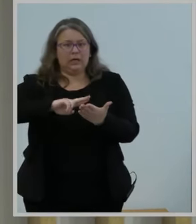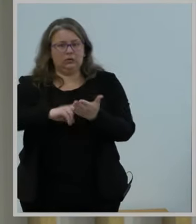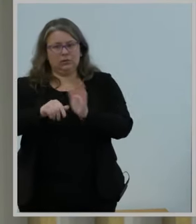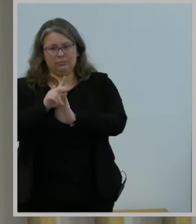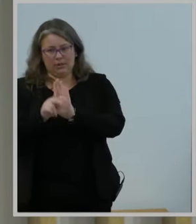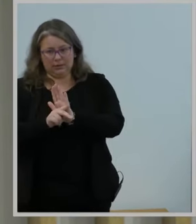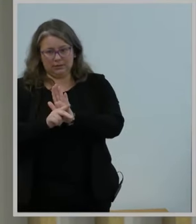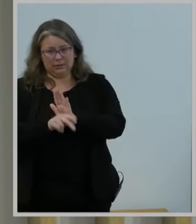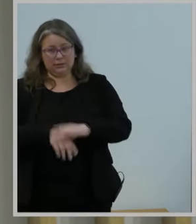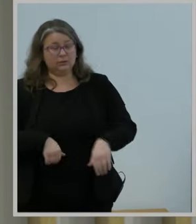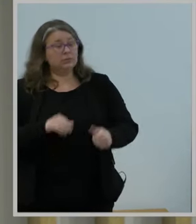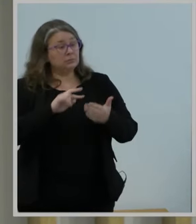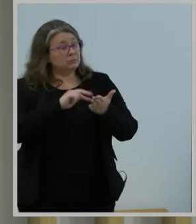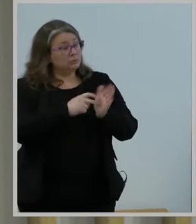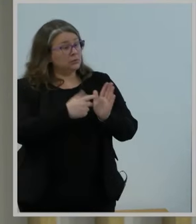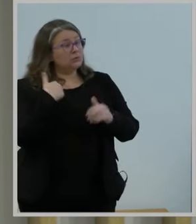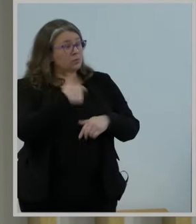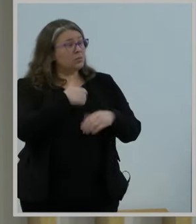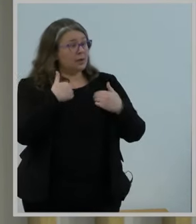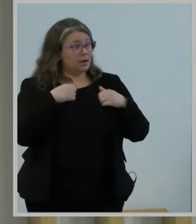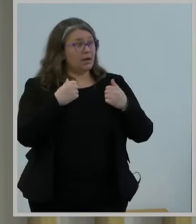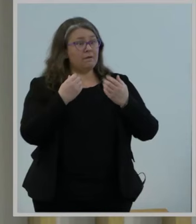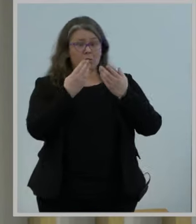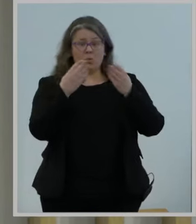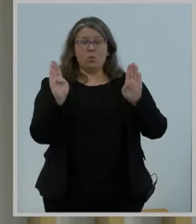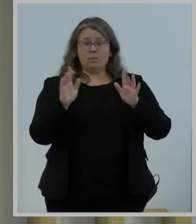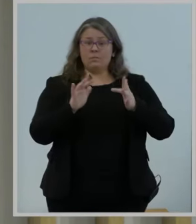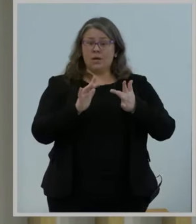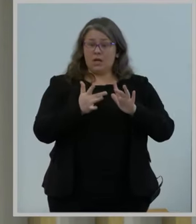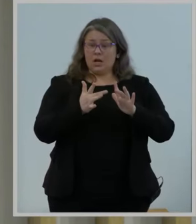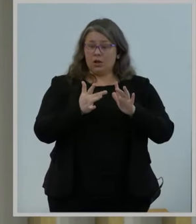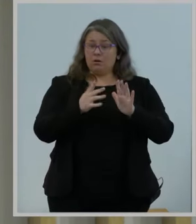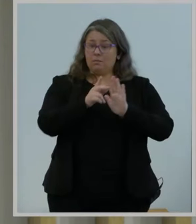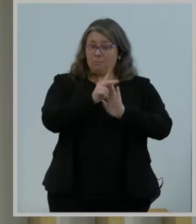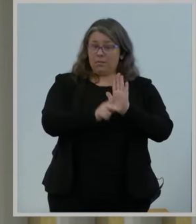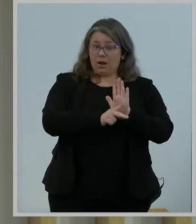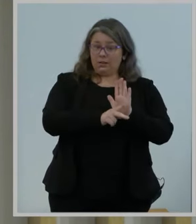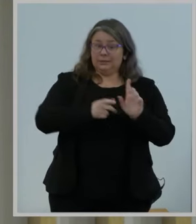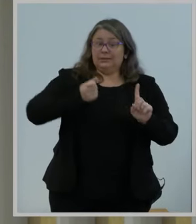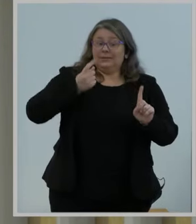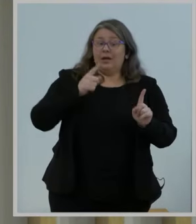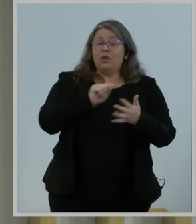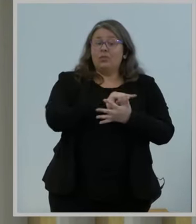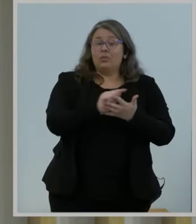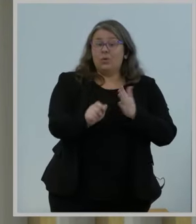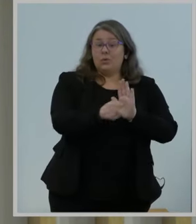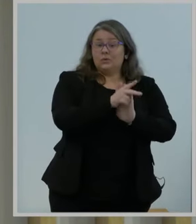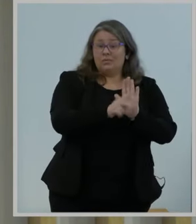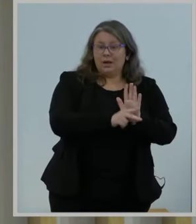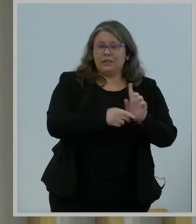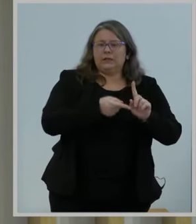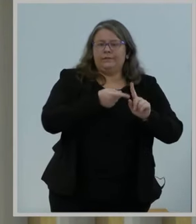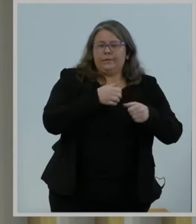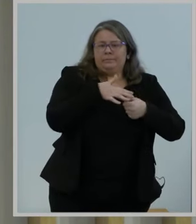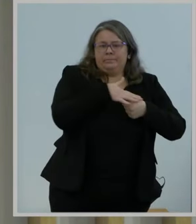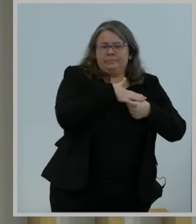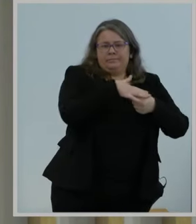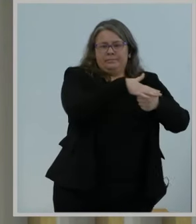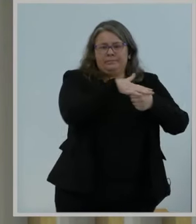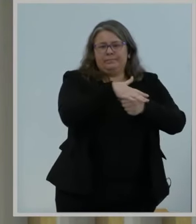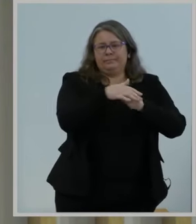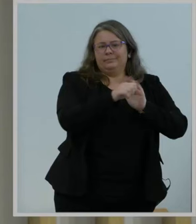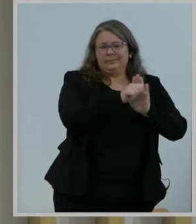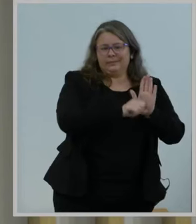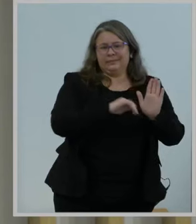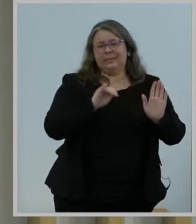are abiding by right now. They're just coming from Sacramento and places like it. But when you are dealing with the most essential